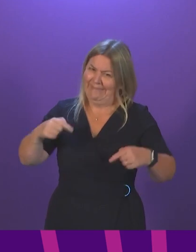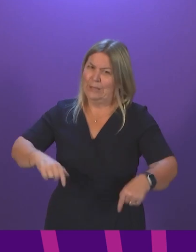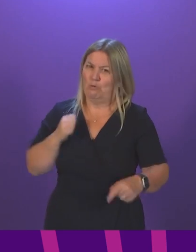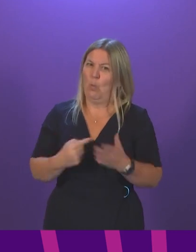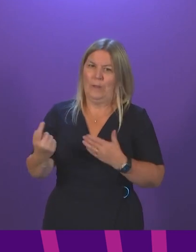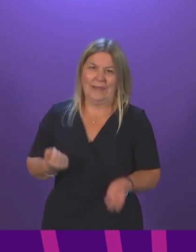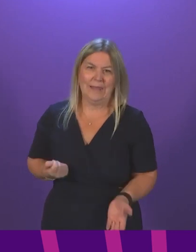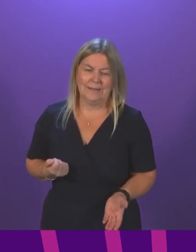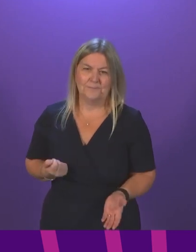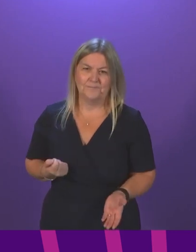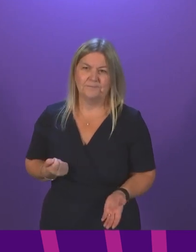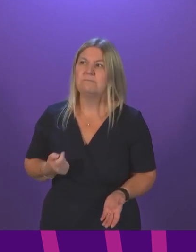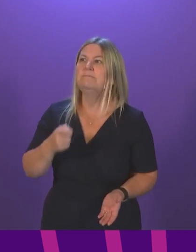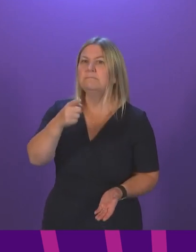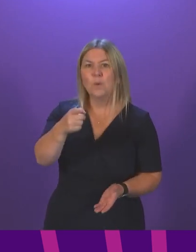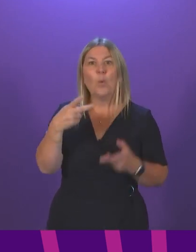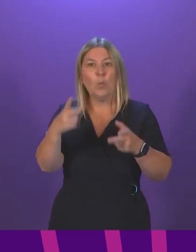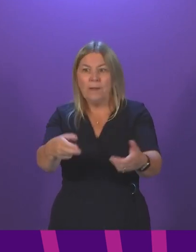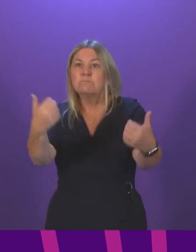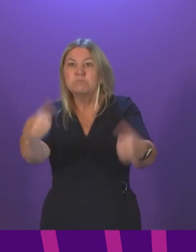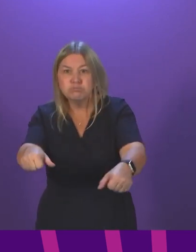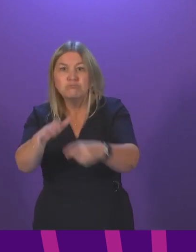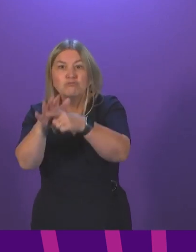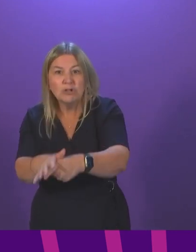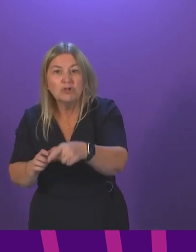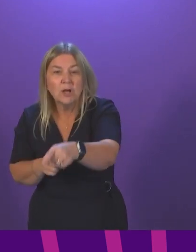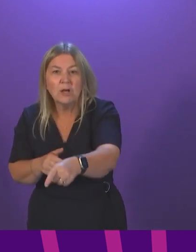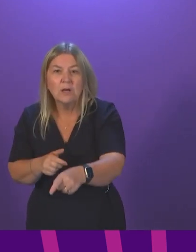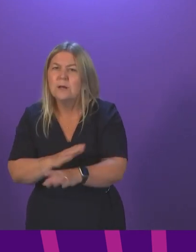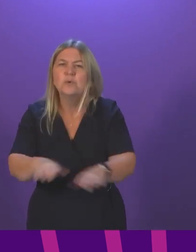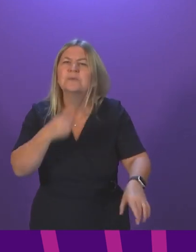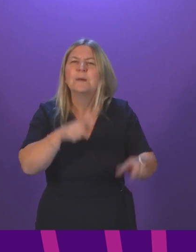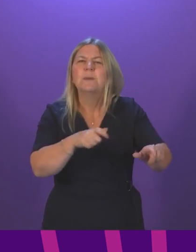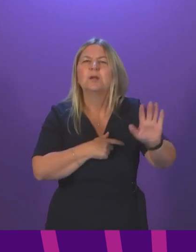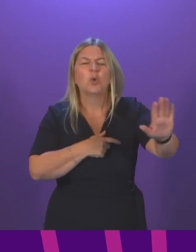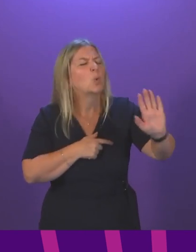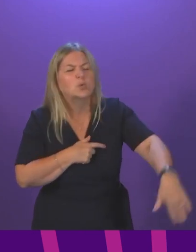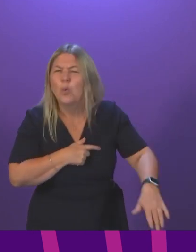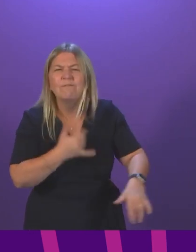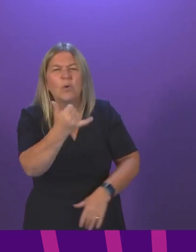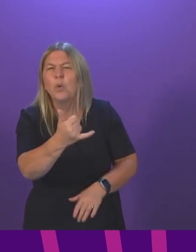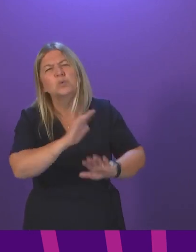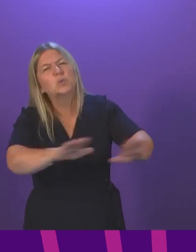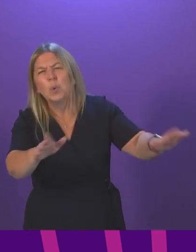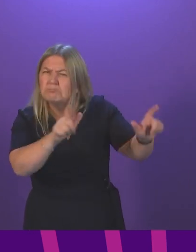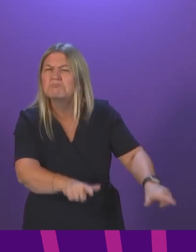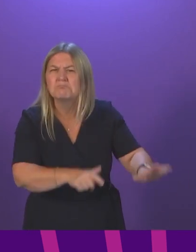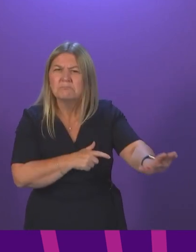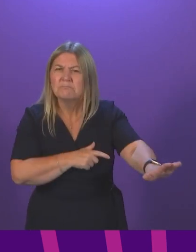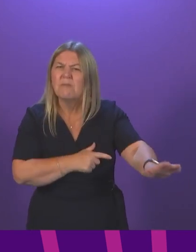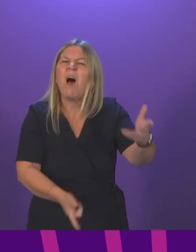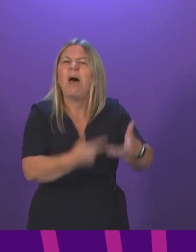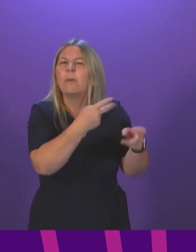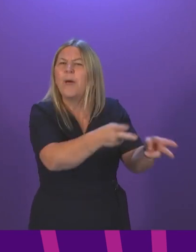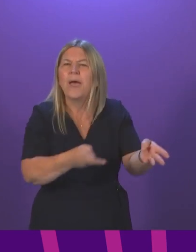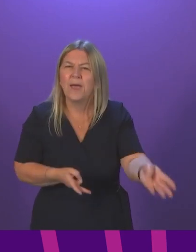Because the way to tackle this extreme pressure is not to tell sick people to stay away. It is to give ambulance crews the resources